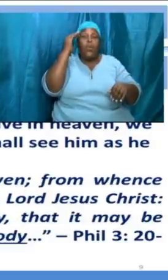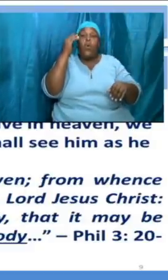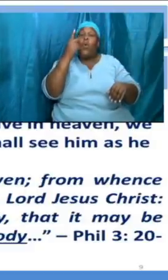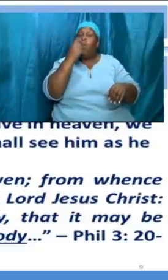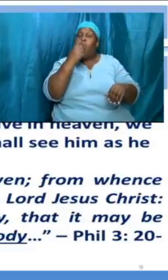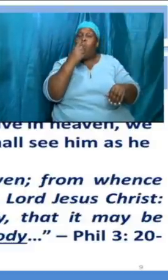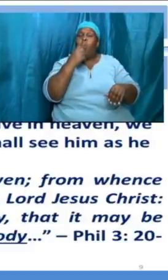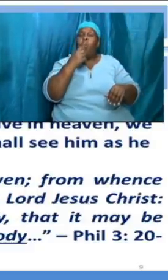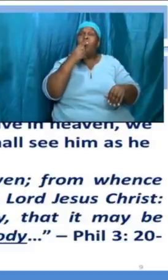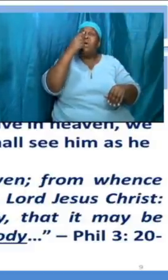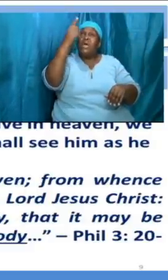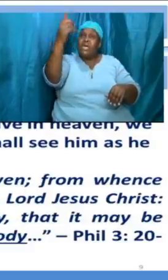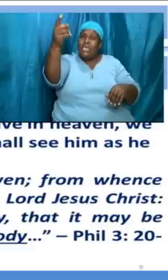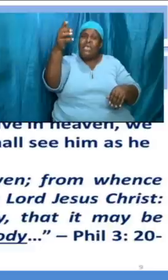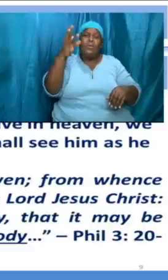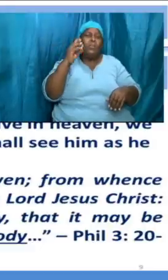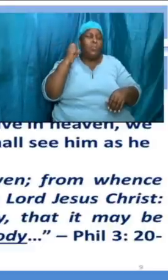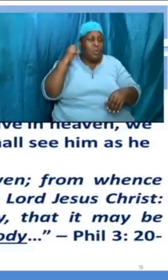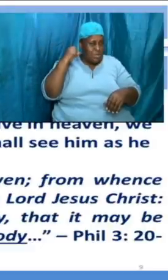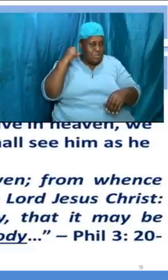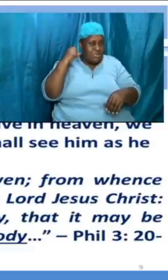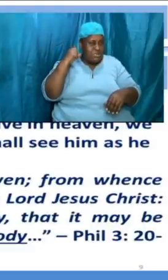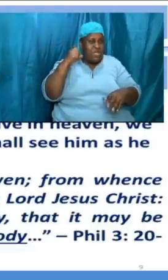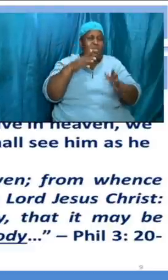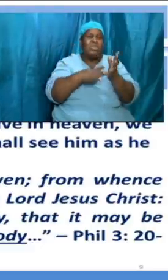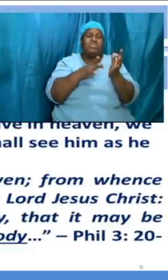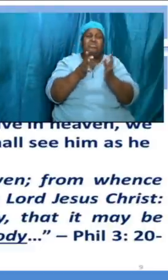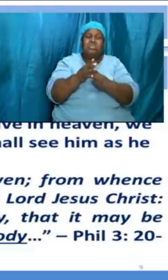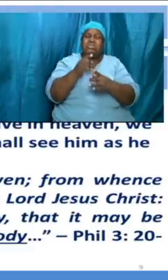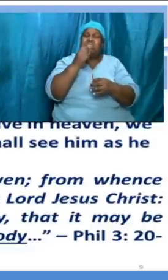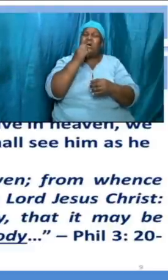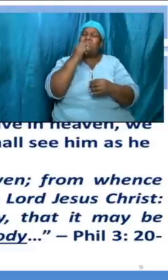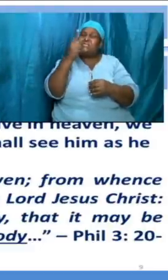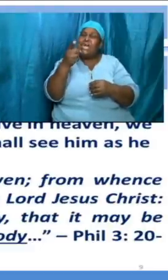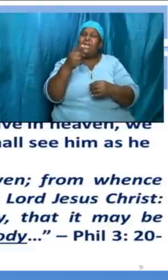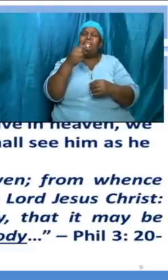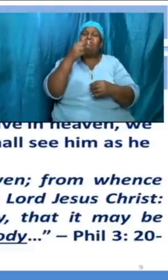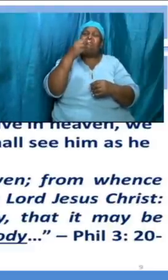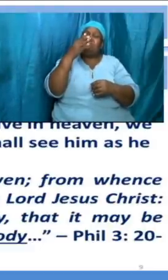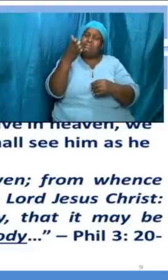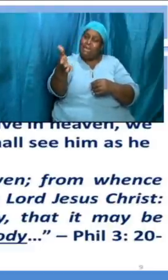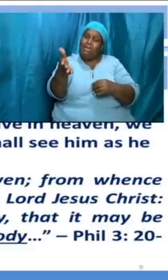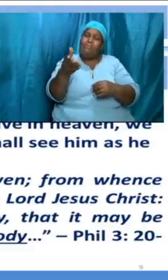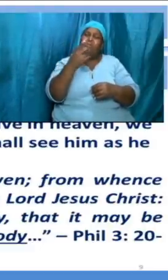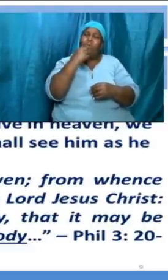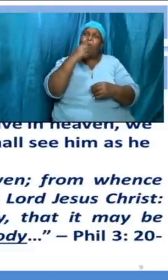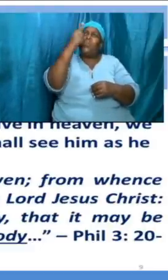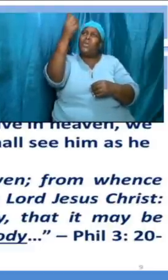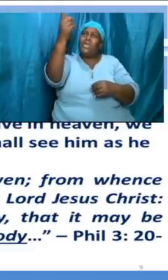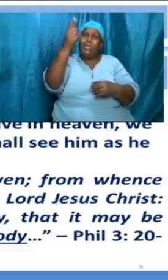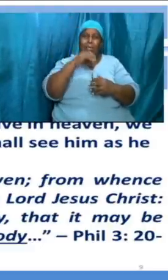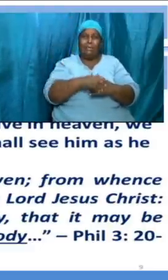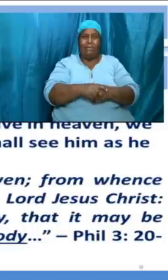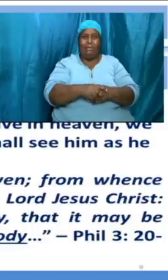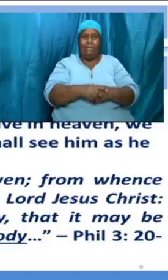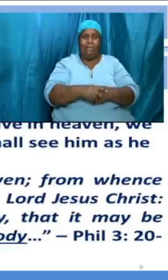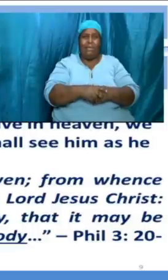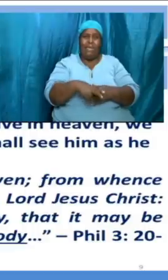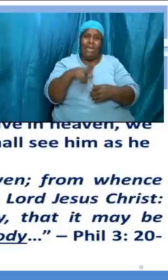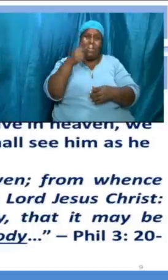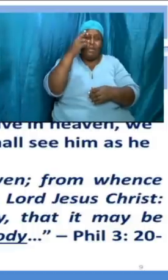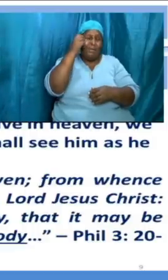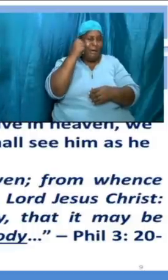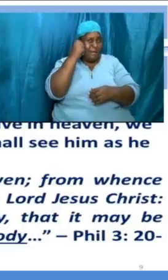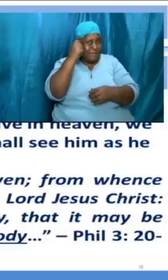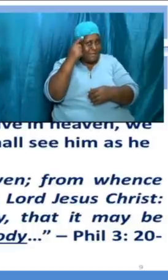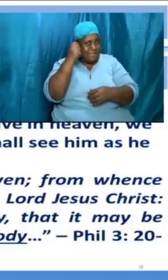he told them who he was they saw who he was they understood now that